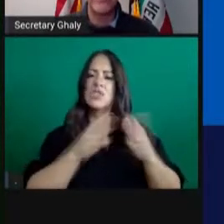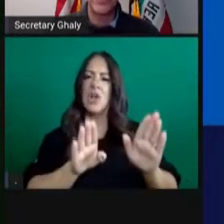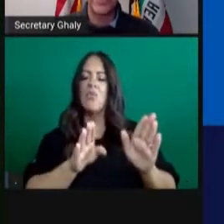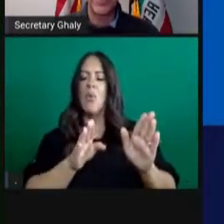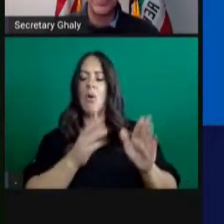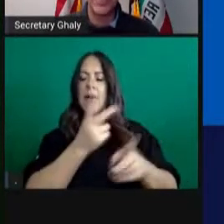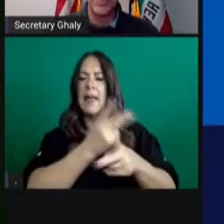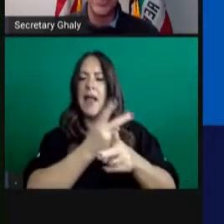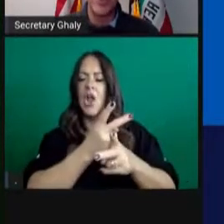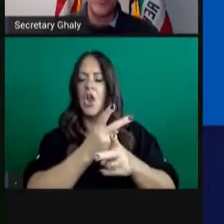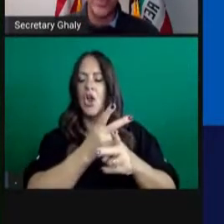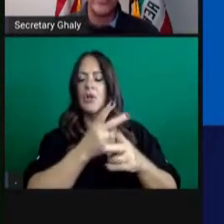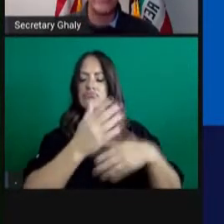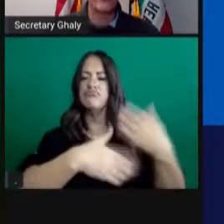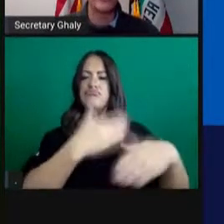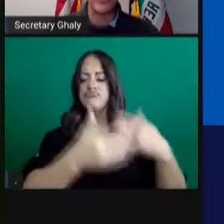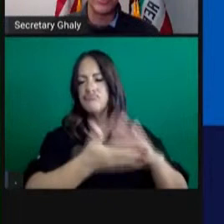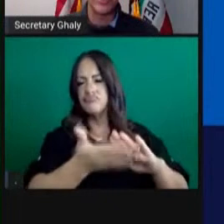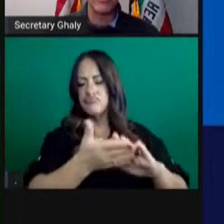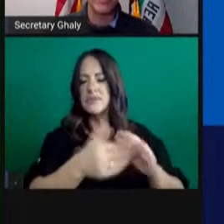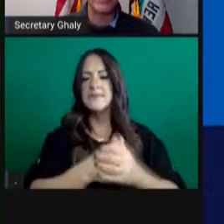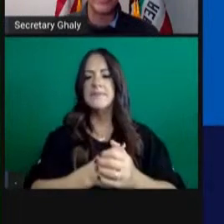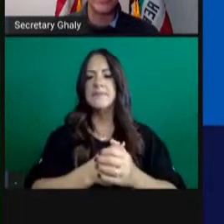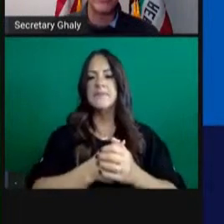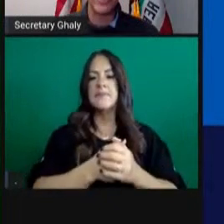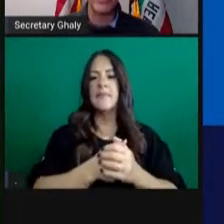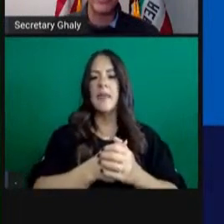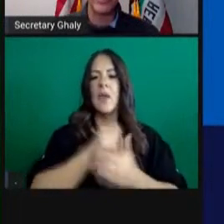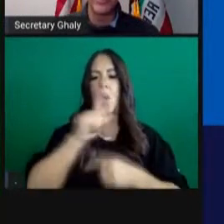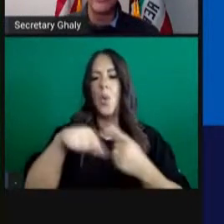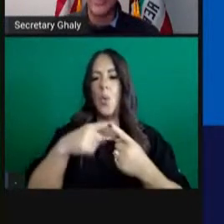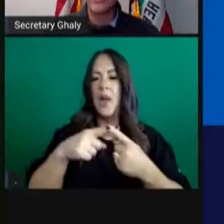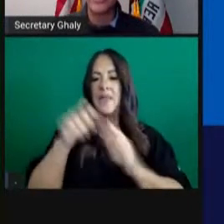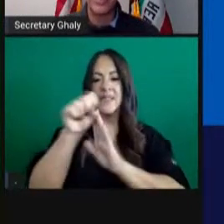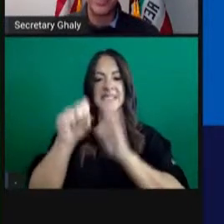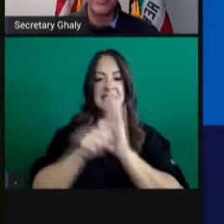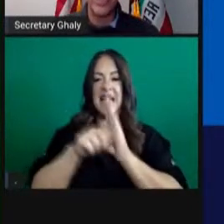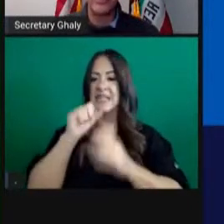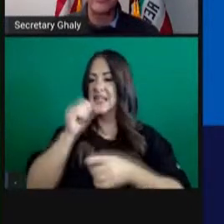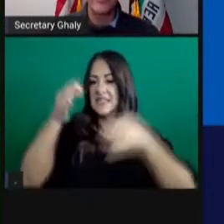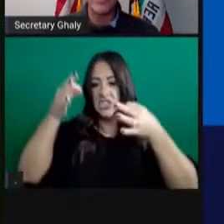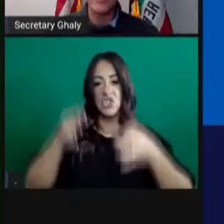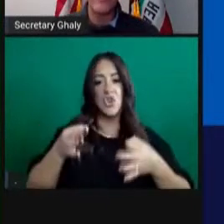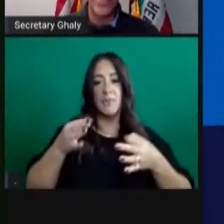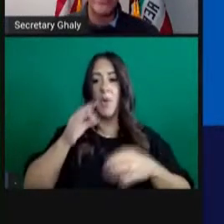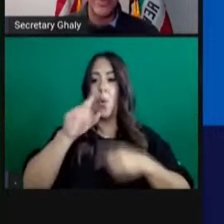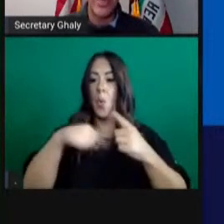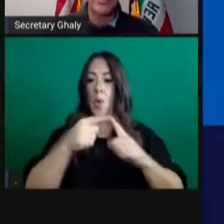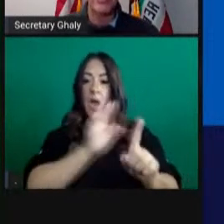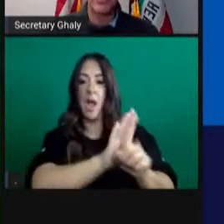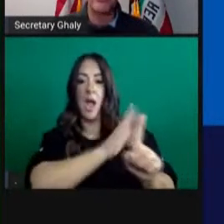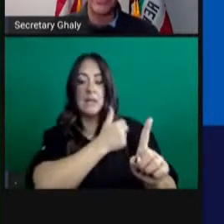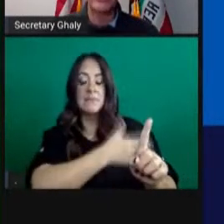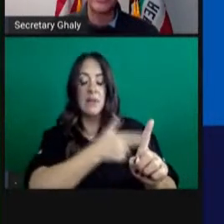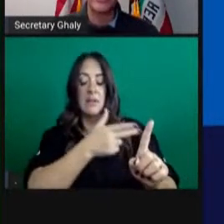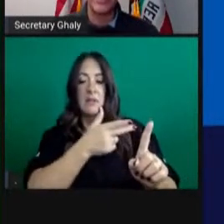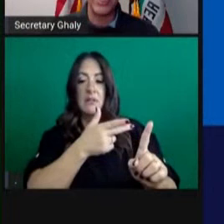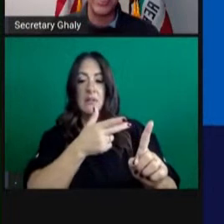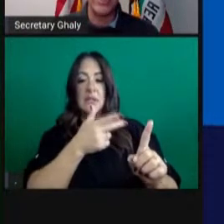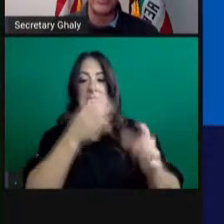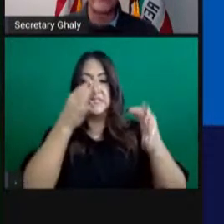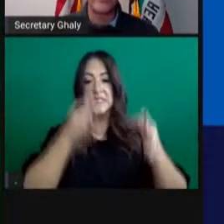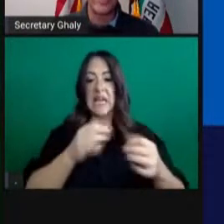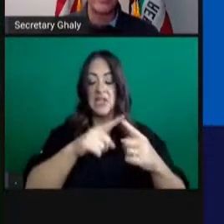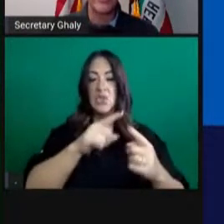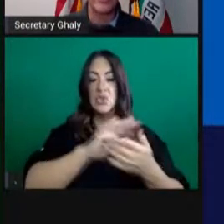facility by facility when they resort to crisis care standards. That's determined by the hospital based